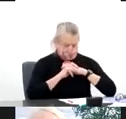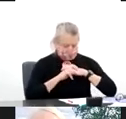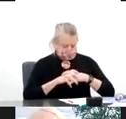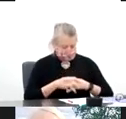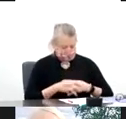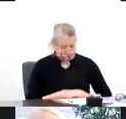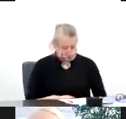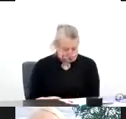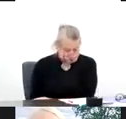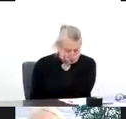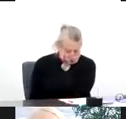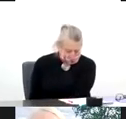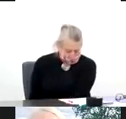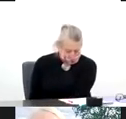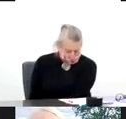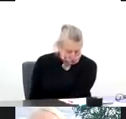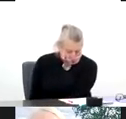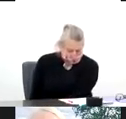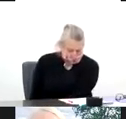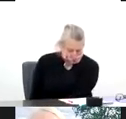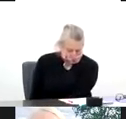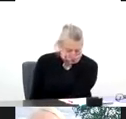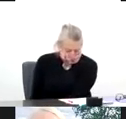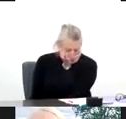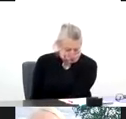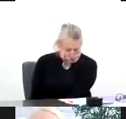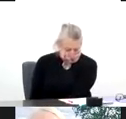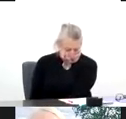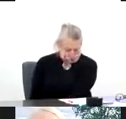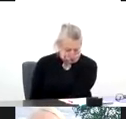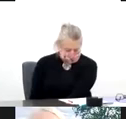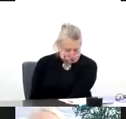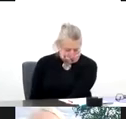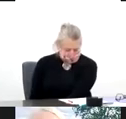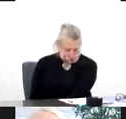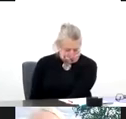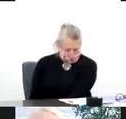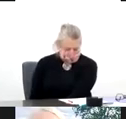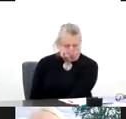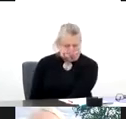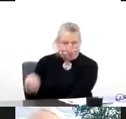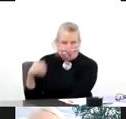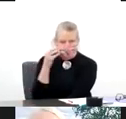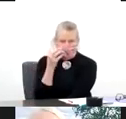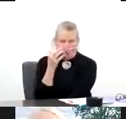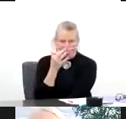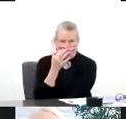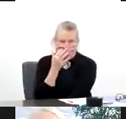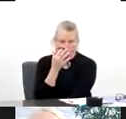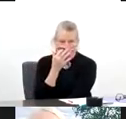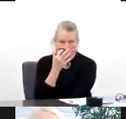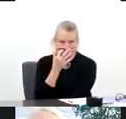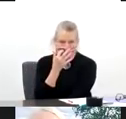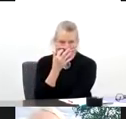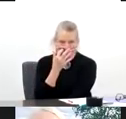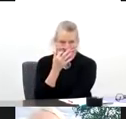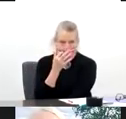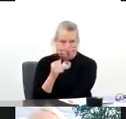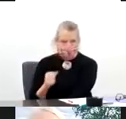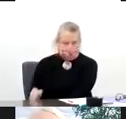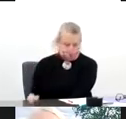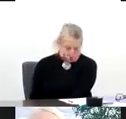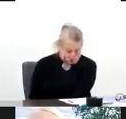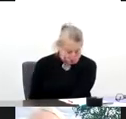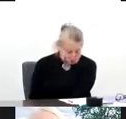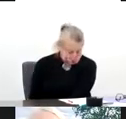-19 or coronavirus disease 2019 for the recognition of this new disease in December